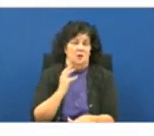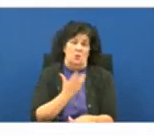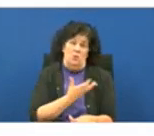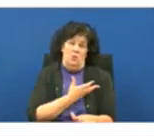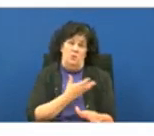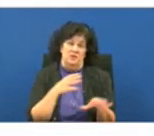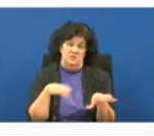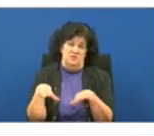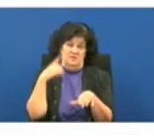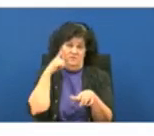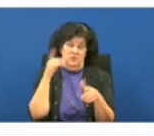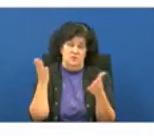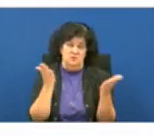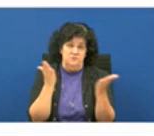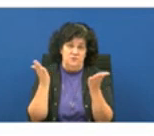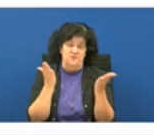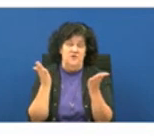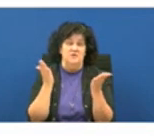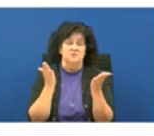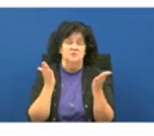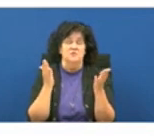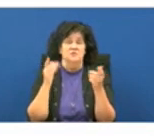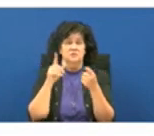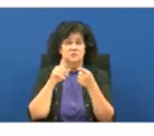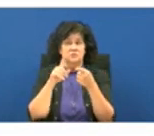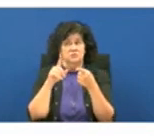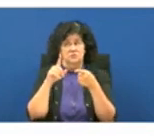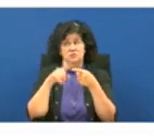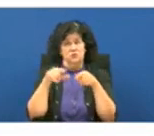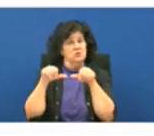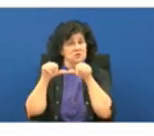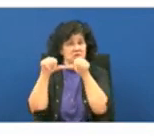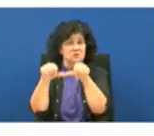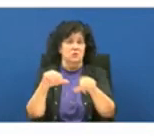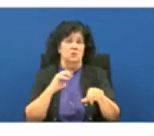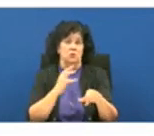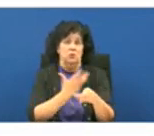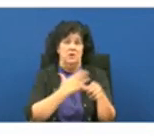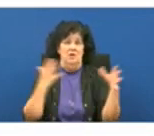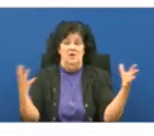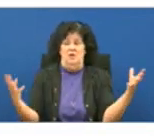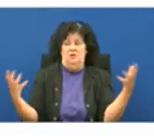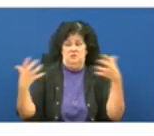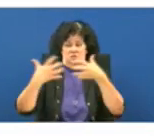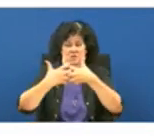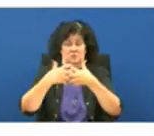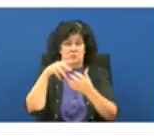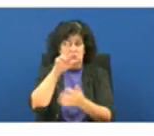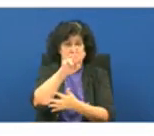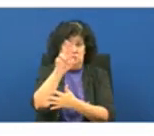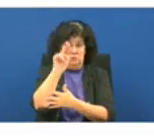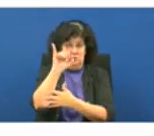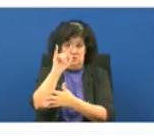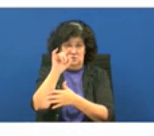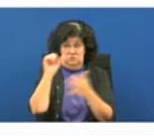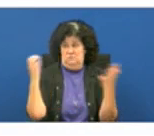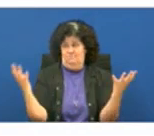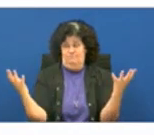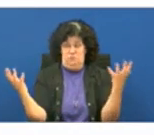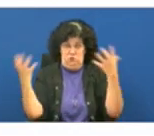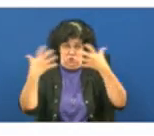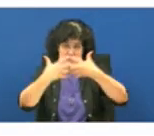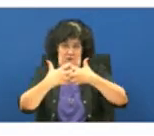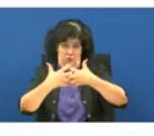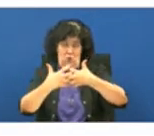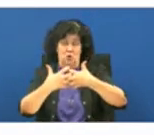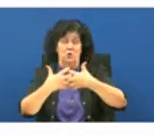for our service for our provider to be sustainable was to consolidate two units so what we've done is